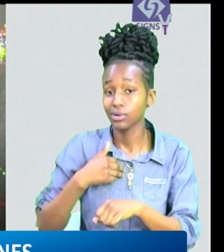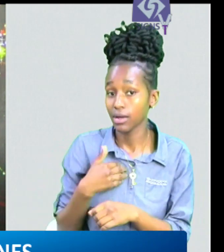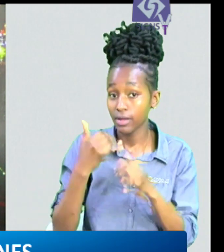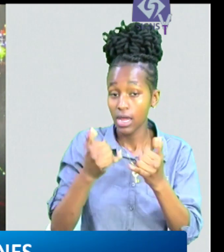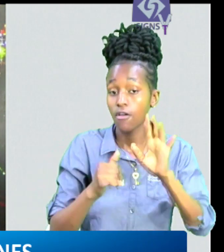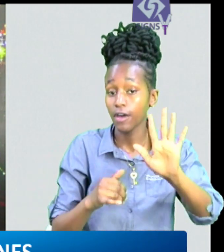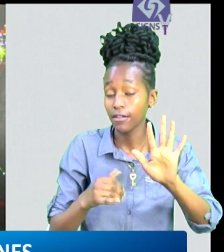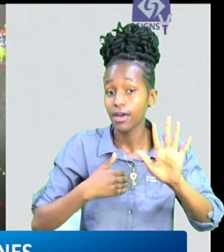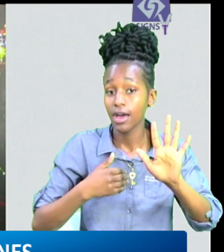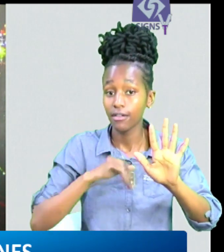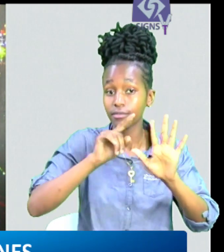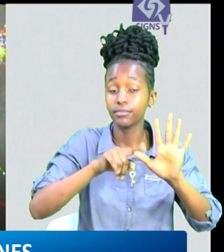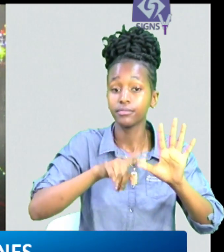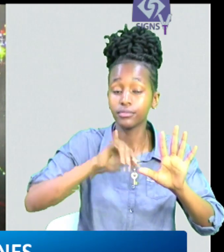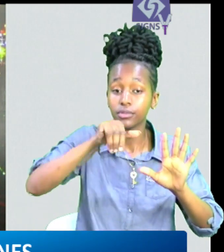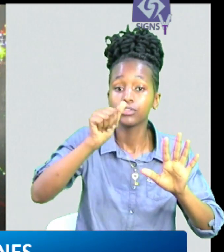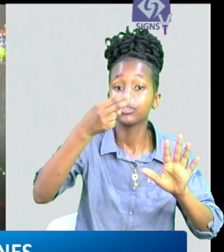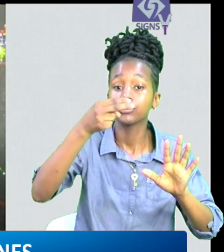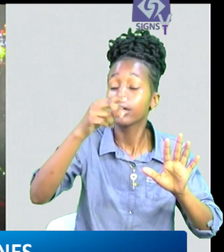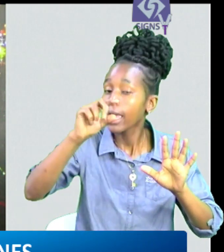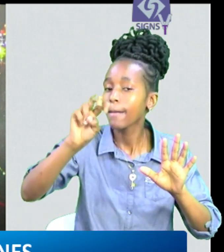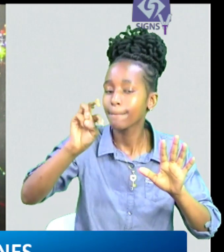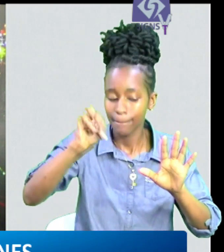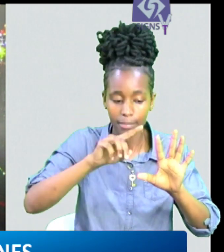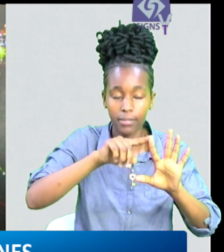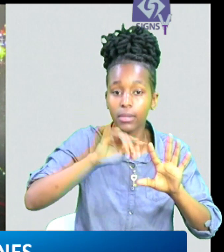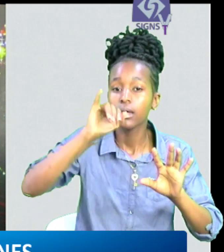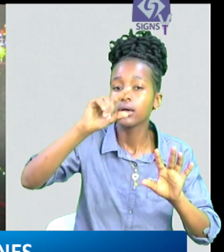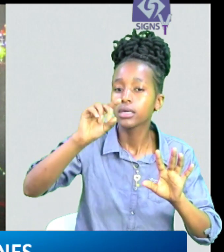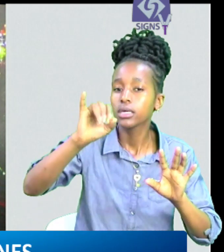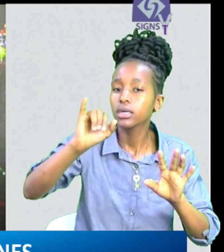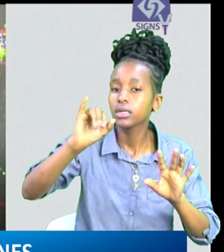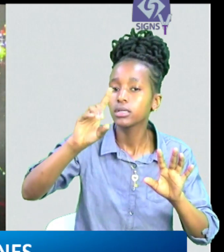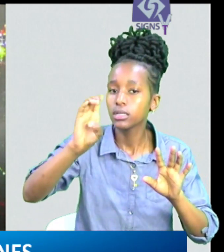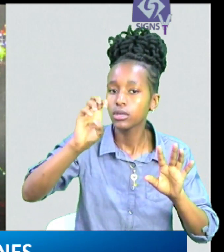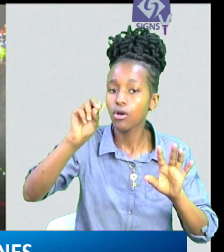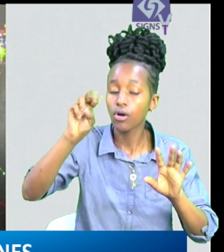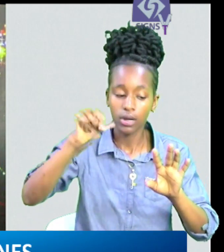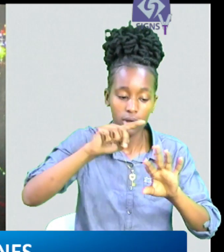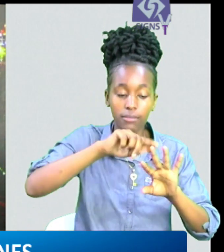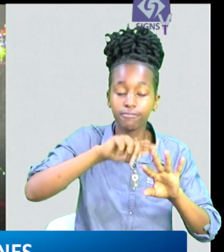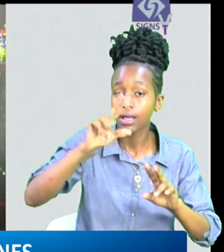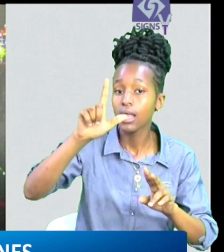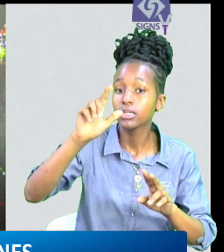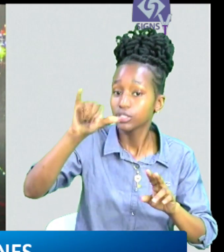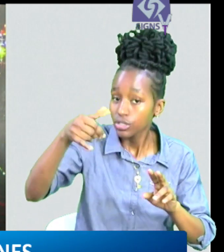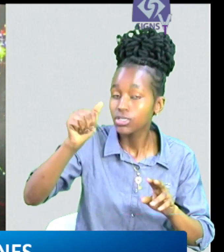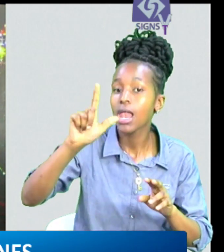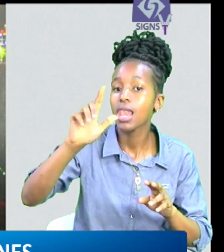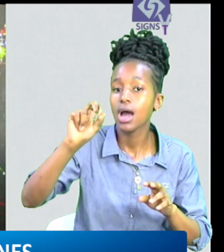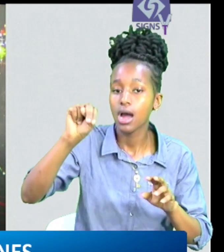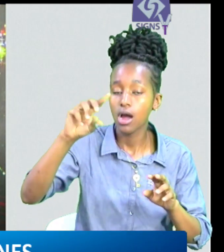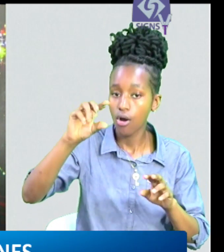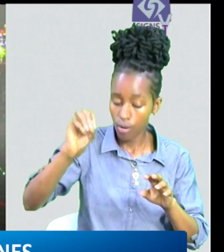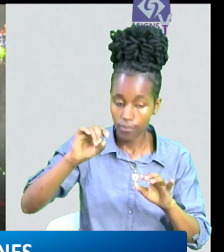into the conduct of some members now the five are members of parliament elisha odiambo game gideon ochanda bondo